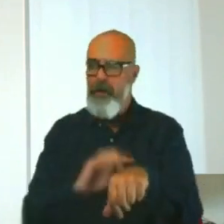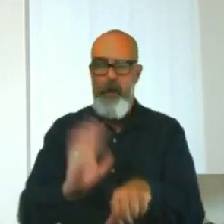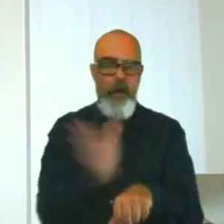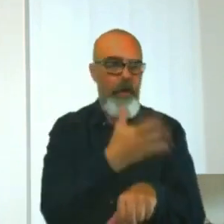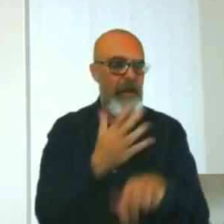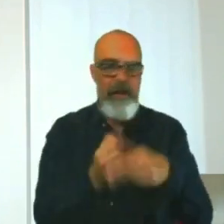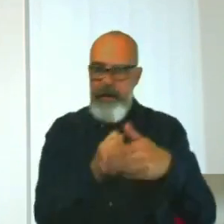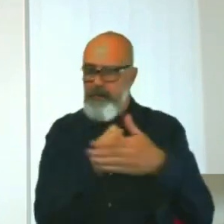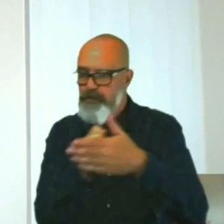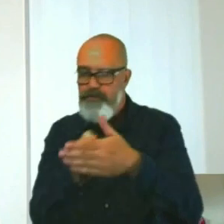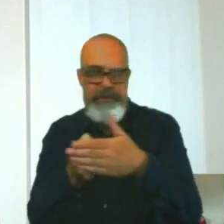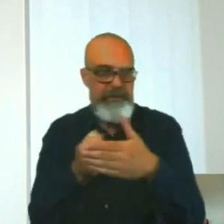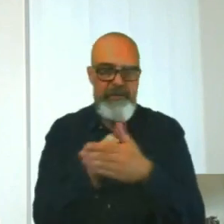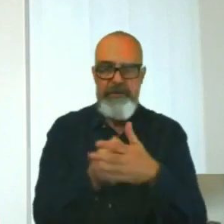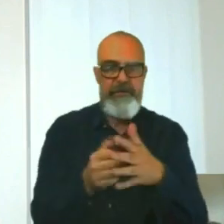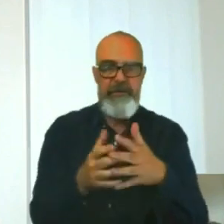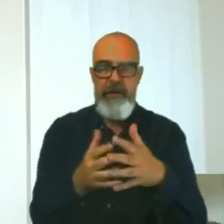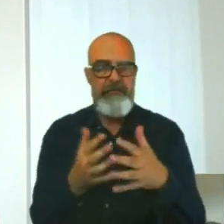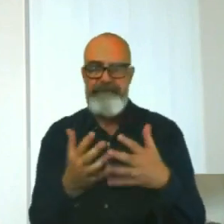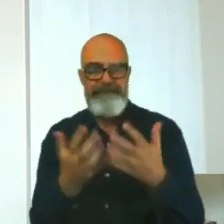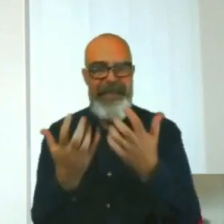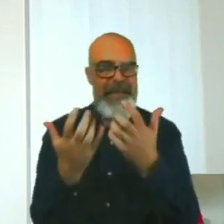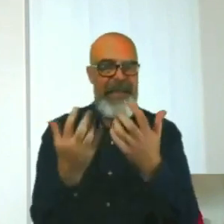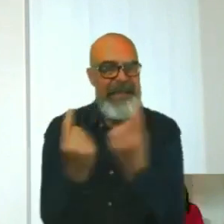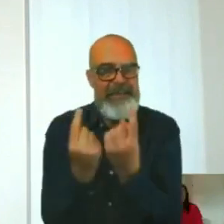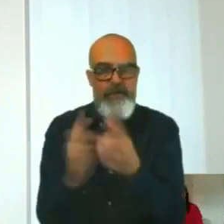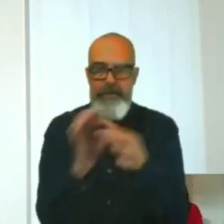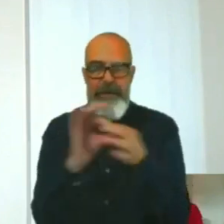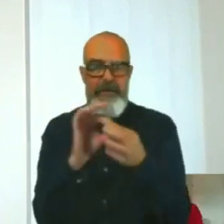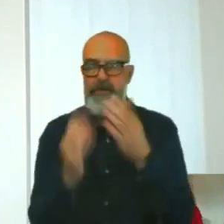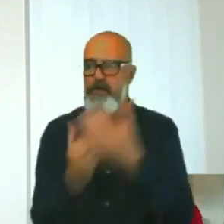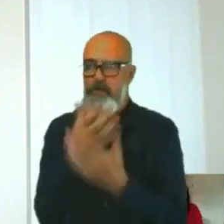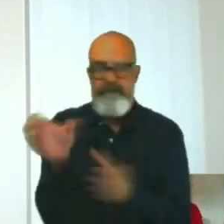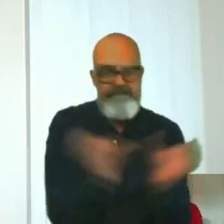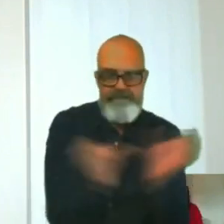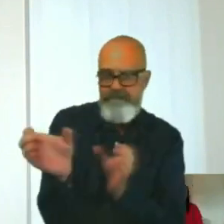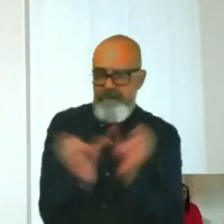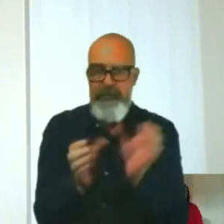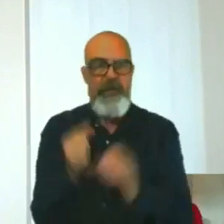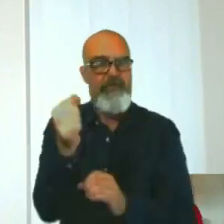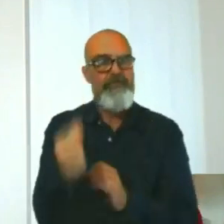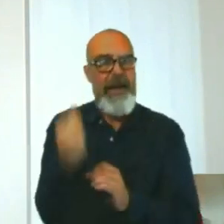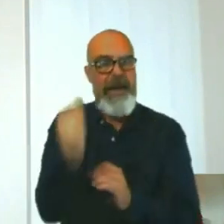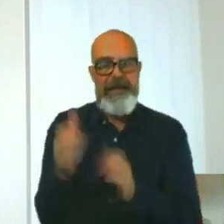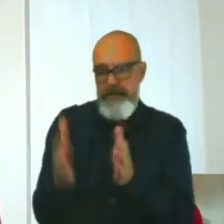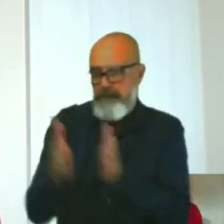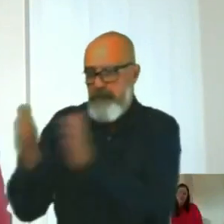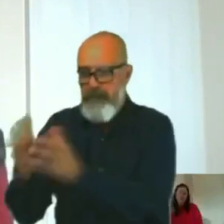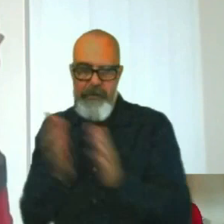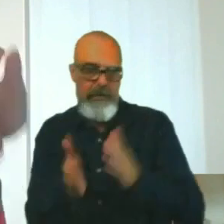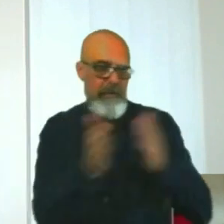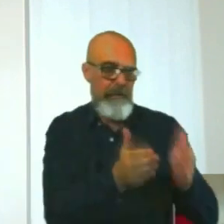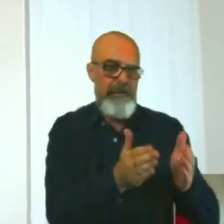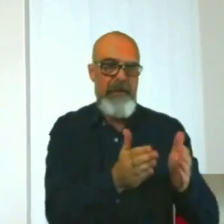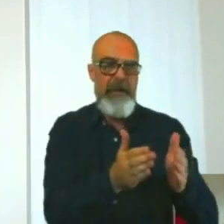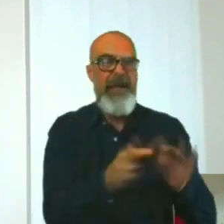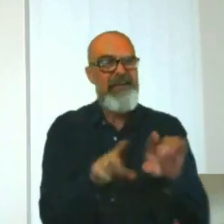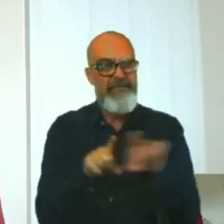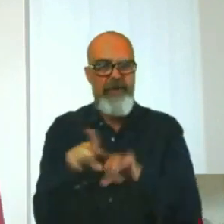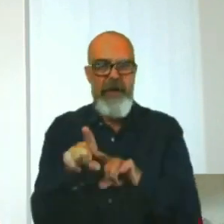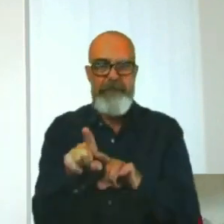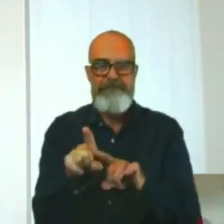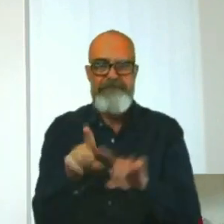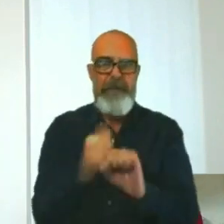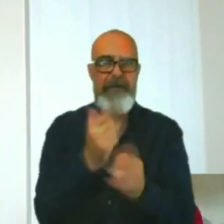putting in new platforms and taking trains out of service and trying to weigh up not impacting our passengers